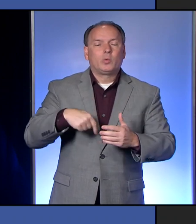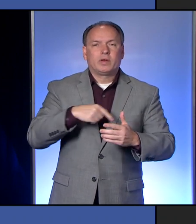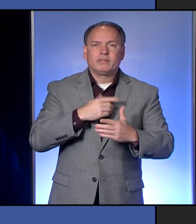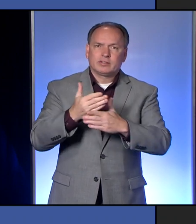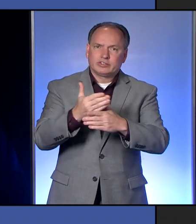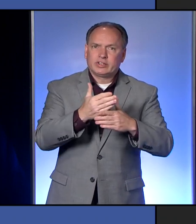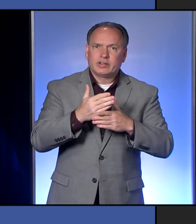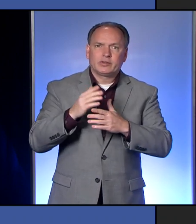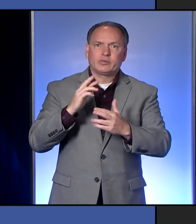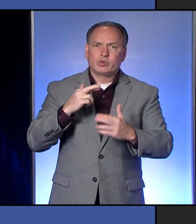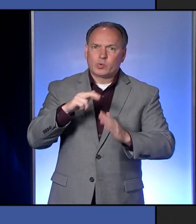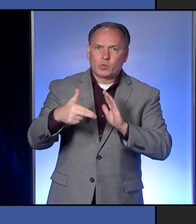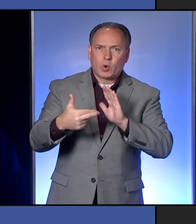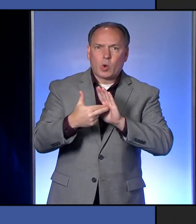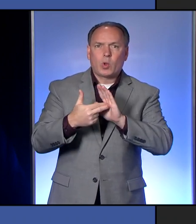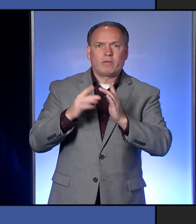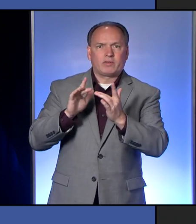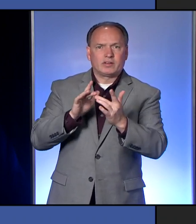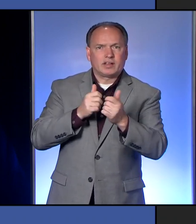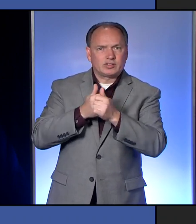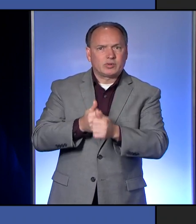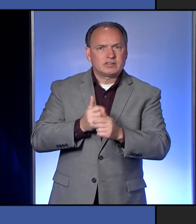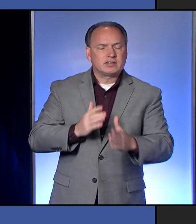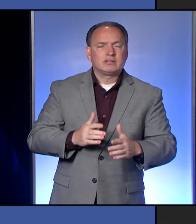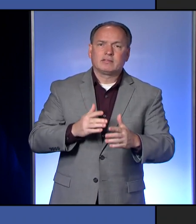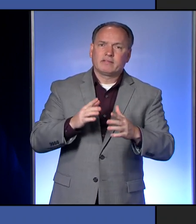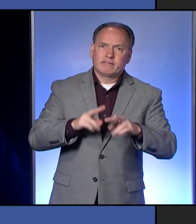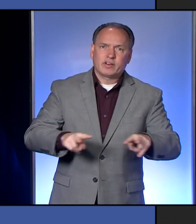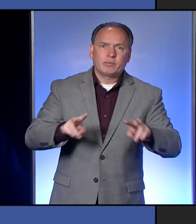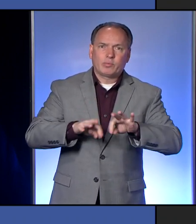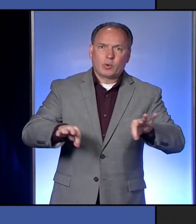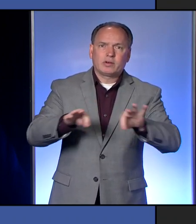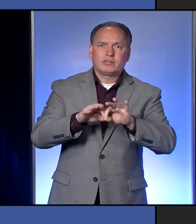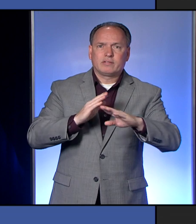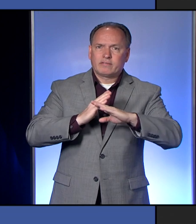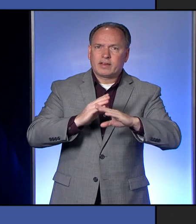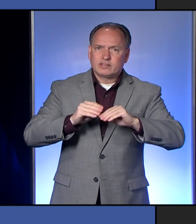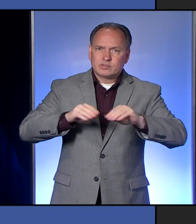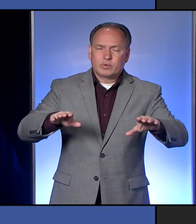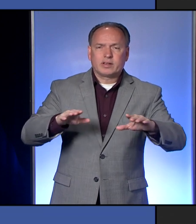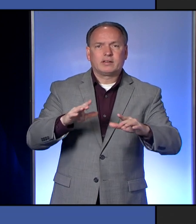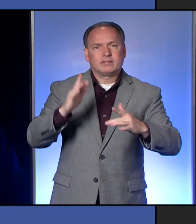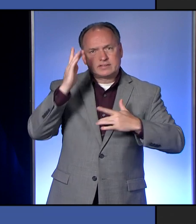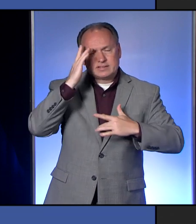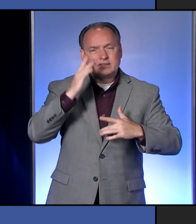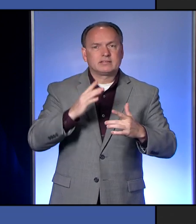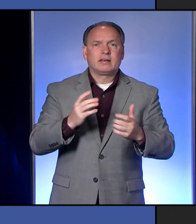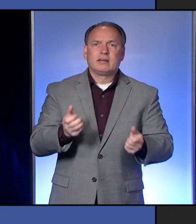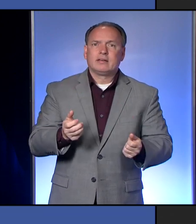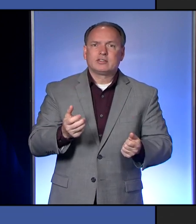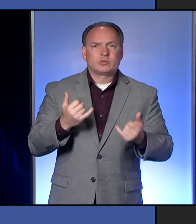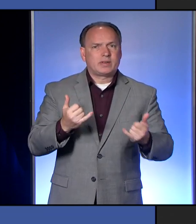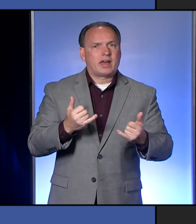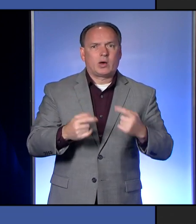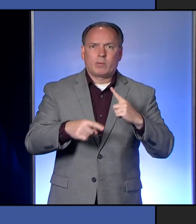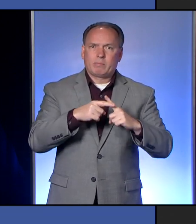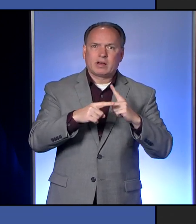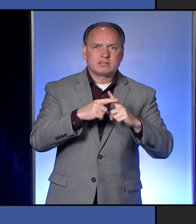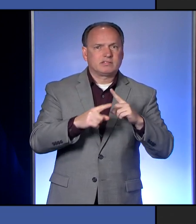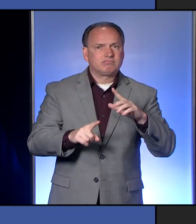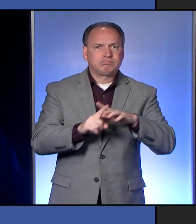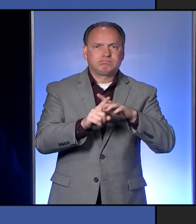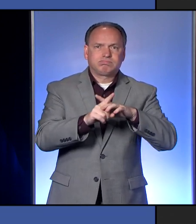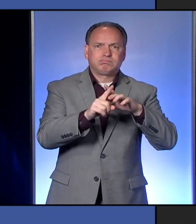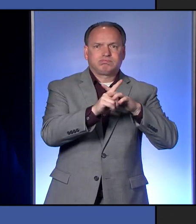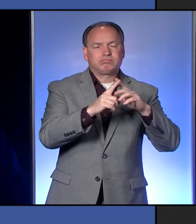contact tracing is vital to the fight against the spread of COVID-19 disease. With the number of positive cases that Vianney has seen in